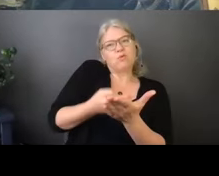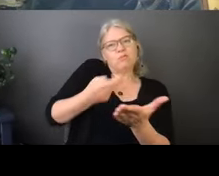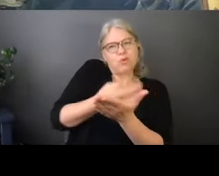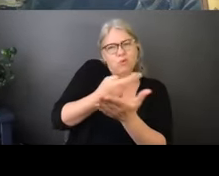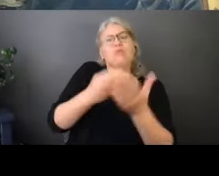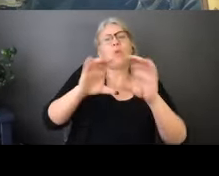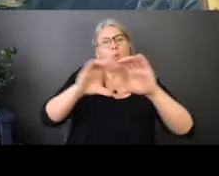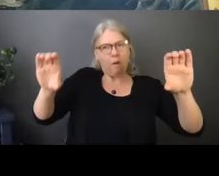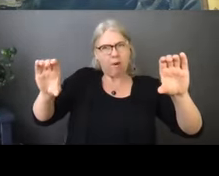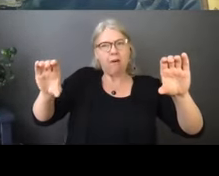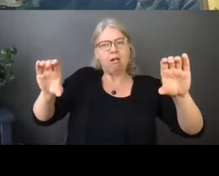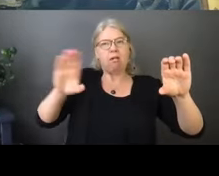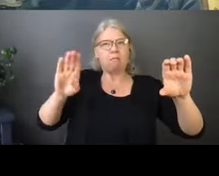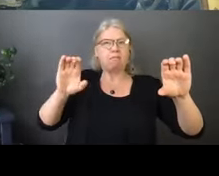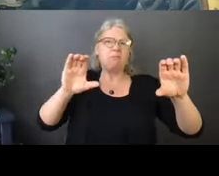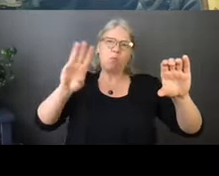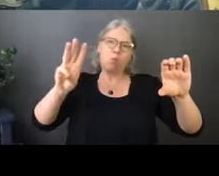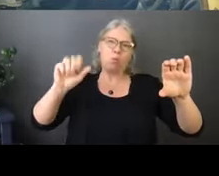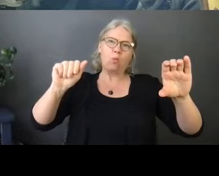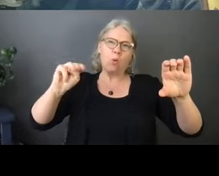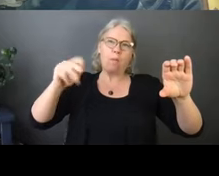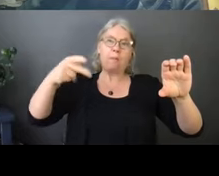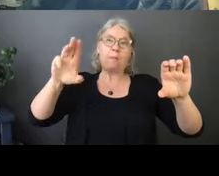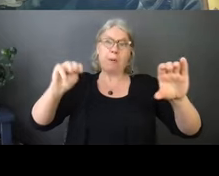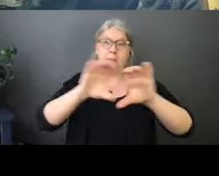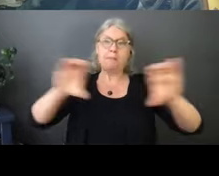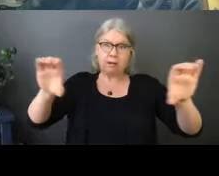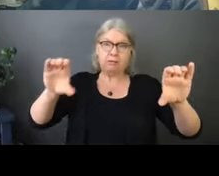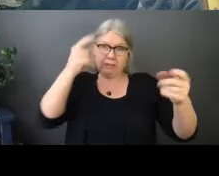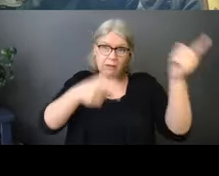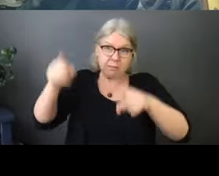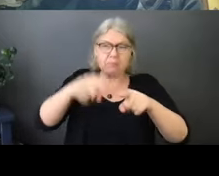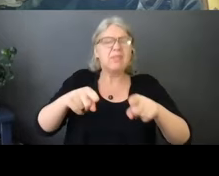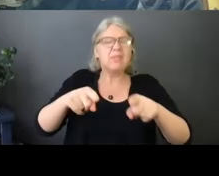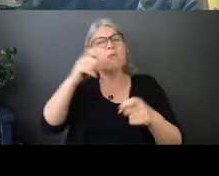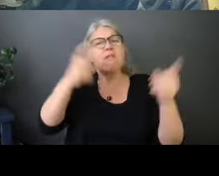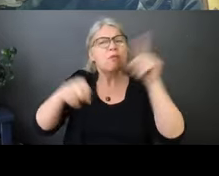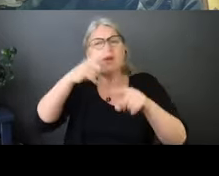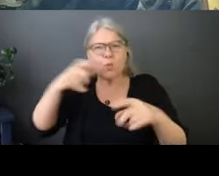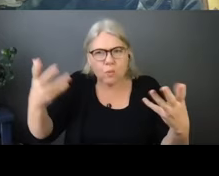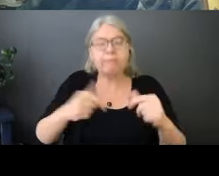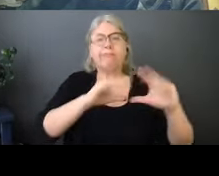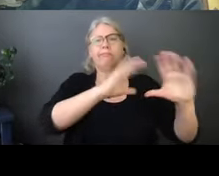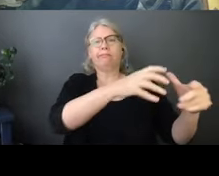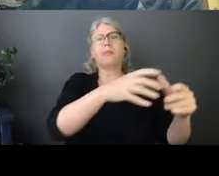Belt Covenant, an agreement between the Iroquois Confederacy